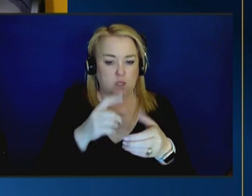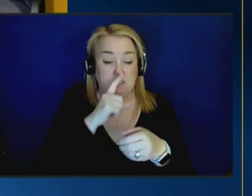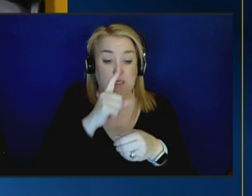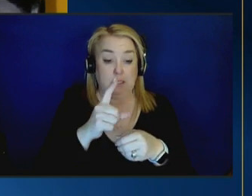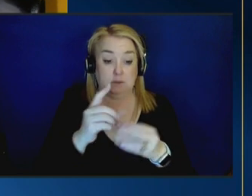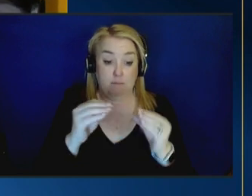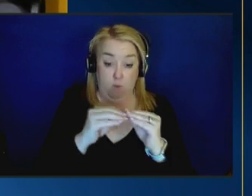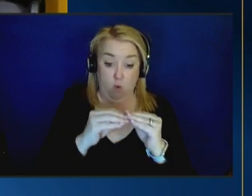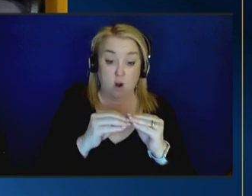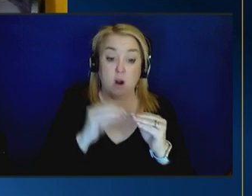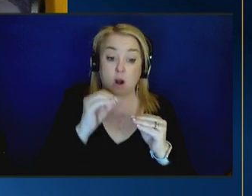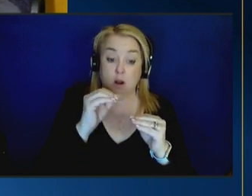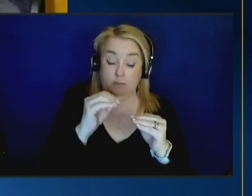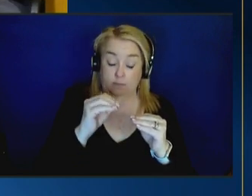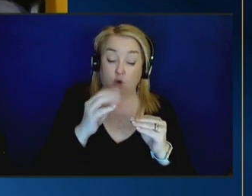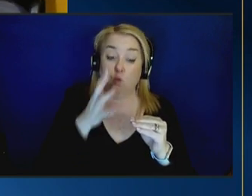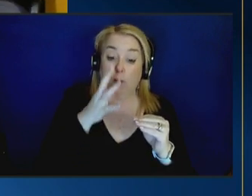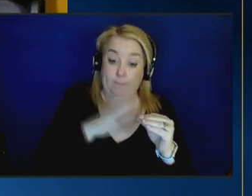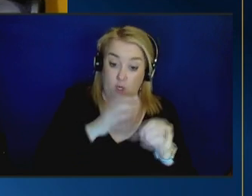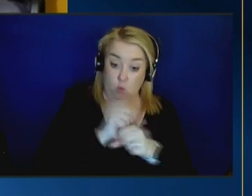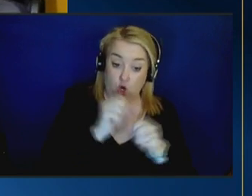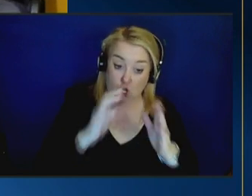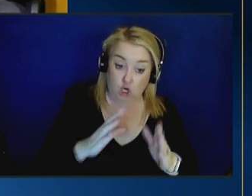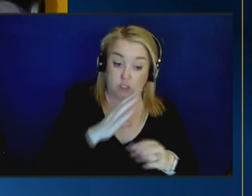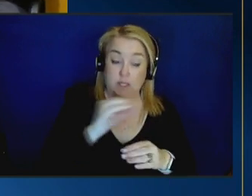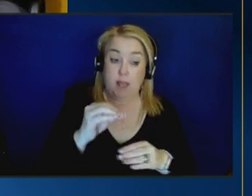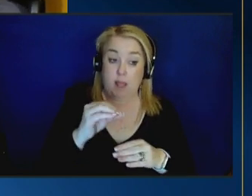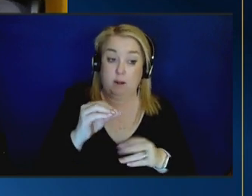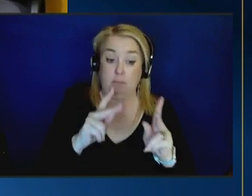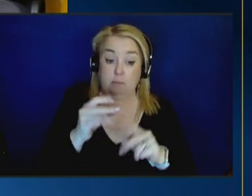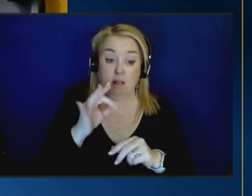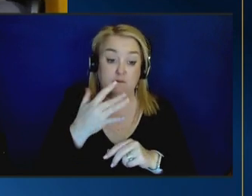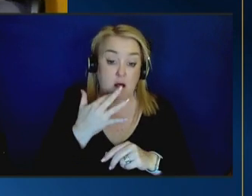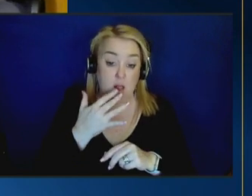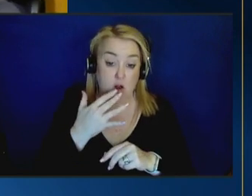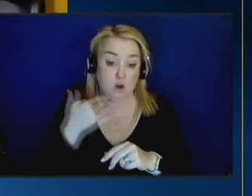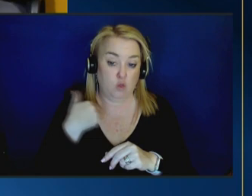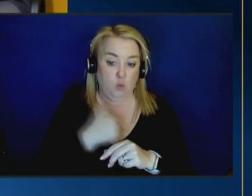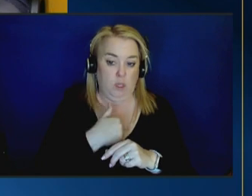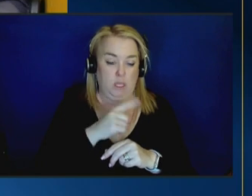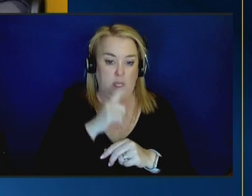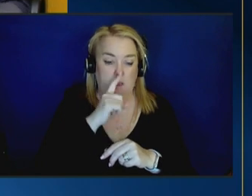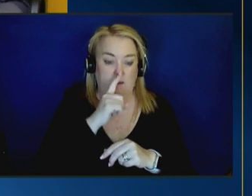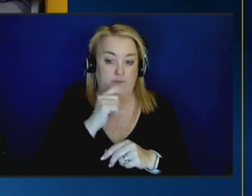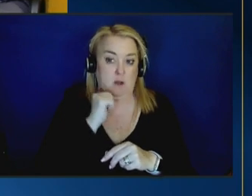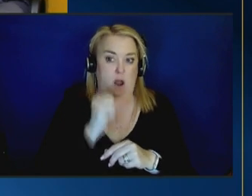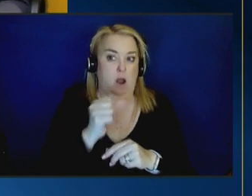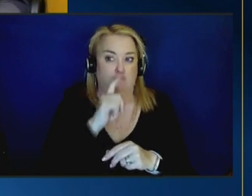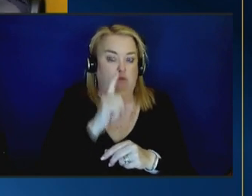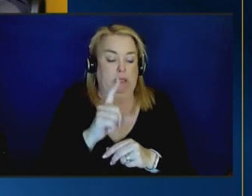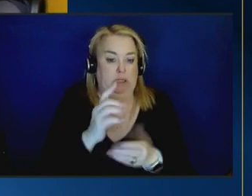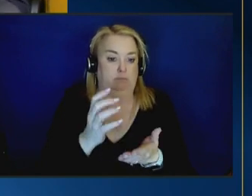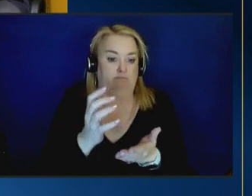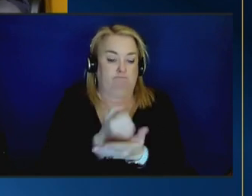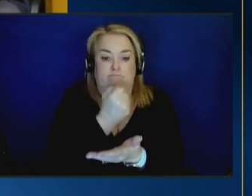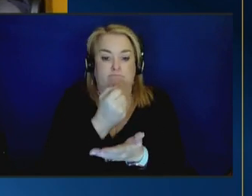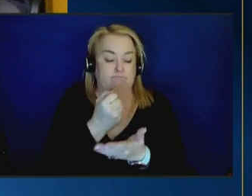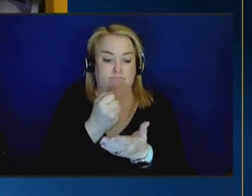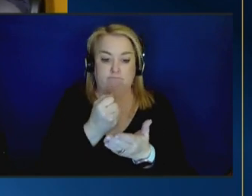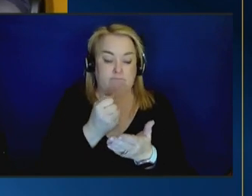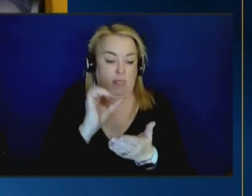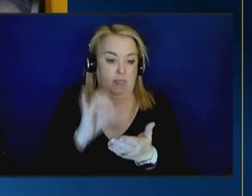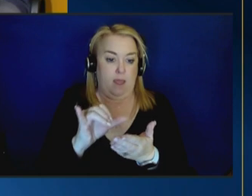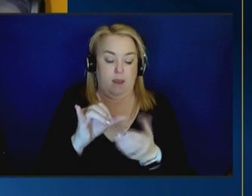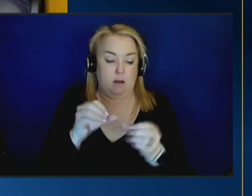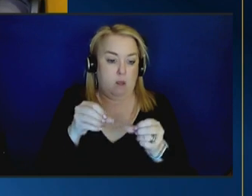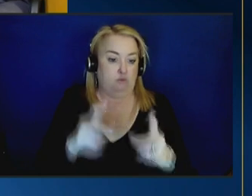color which is an incredible opportunity for us but one that we have not taken advantage of over the generations in our agency and so those intentional structures